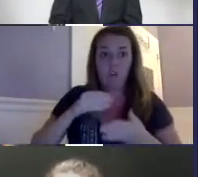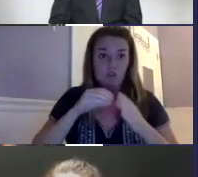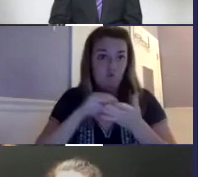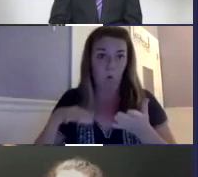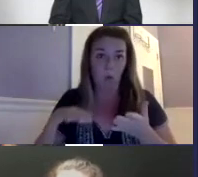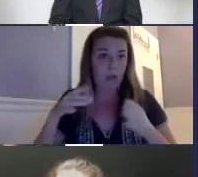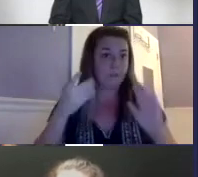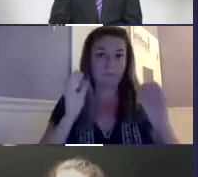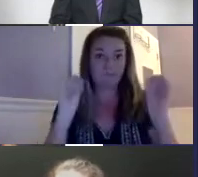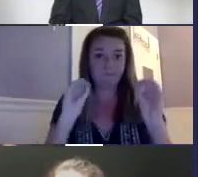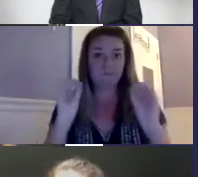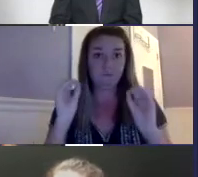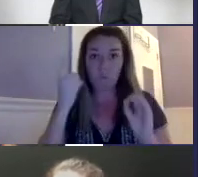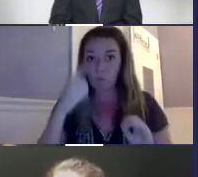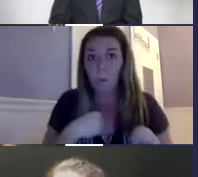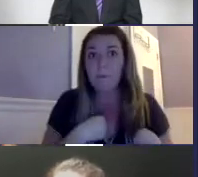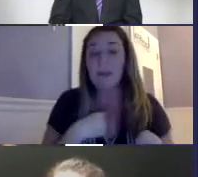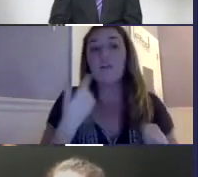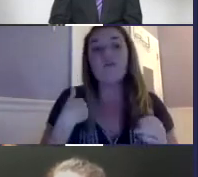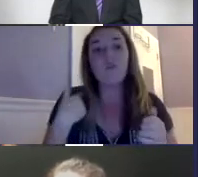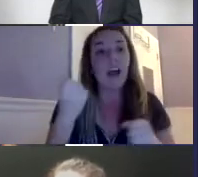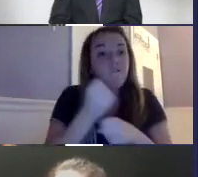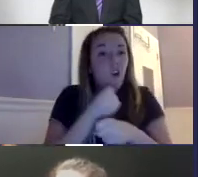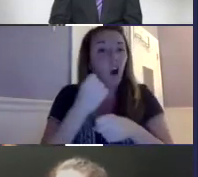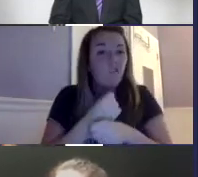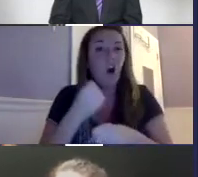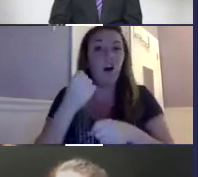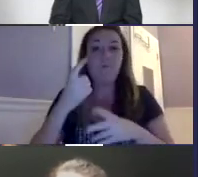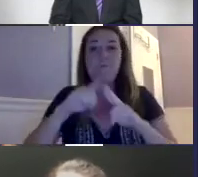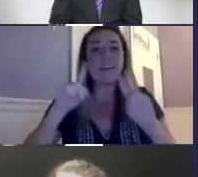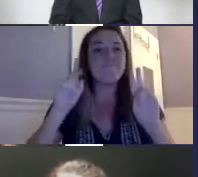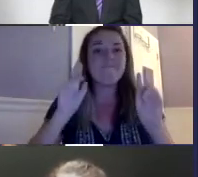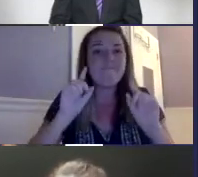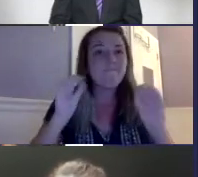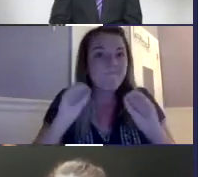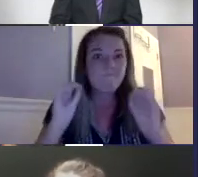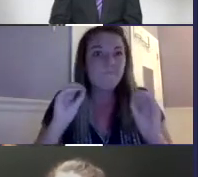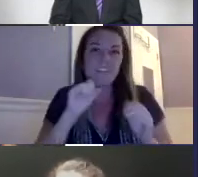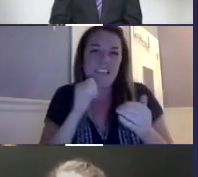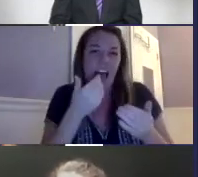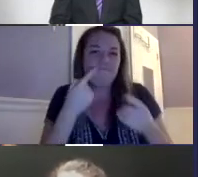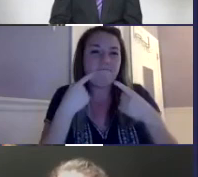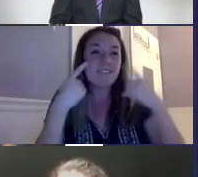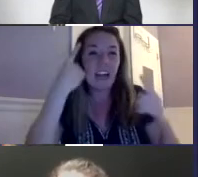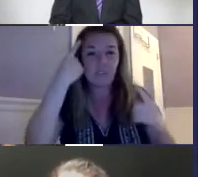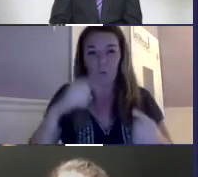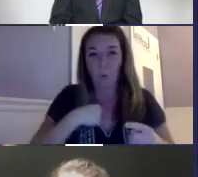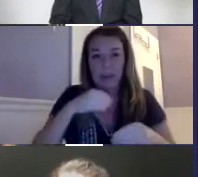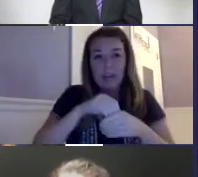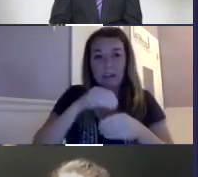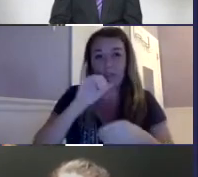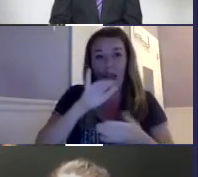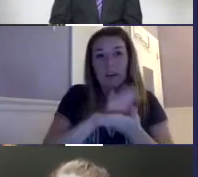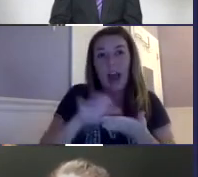accommodations because they had a deaf and hard of hearing student list, but they never actually gave it to me. And I fought for a long time and